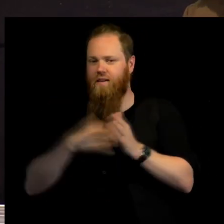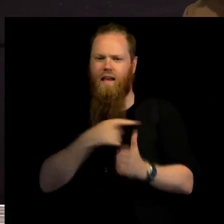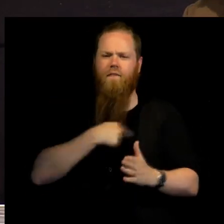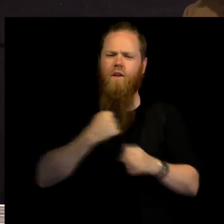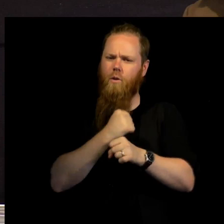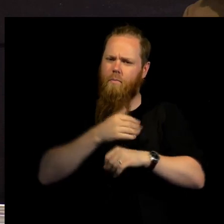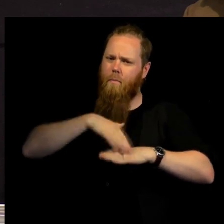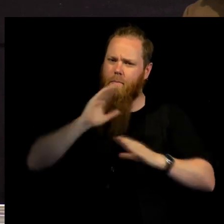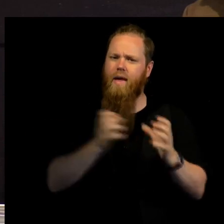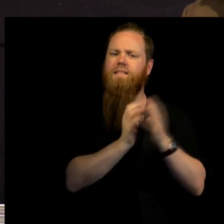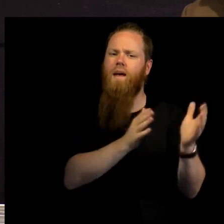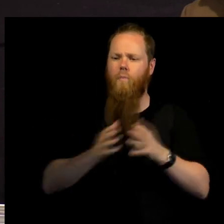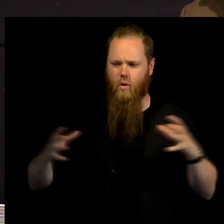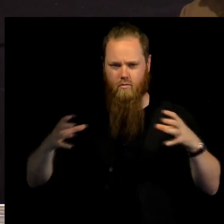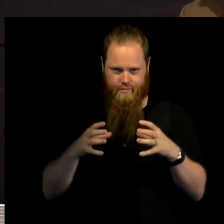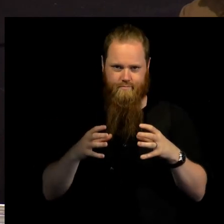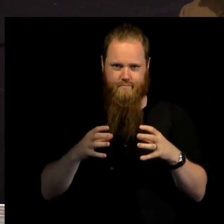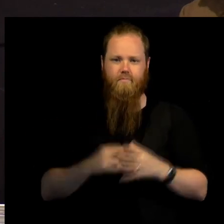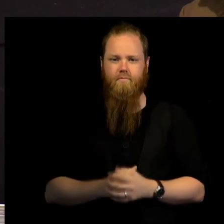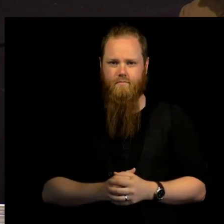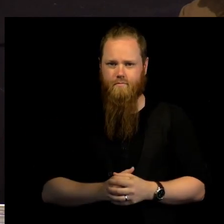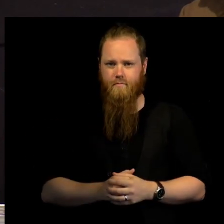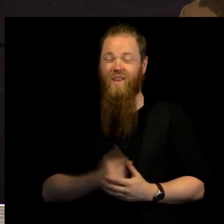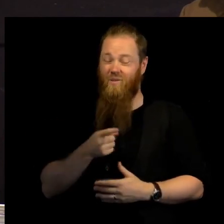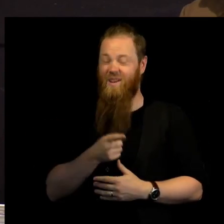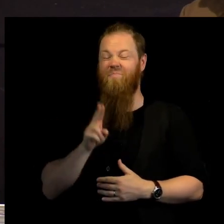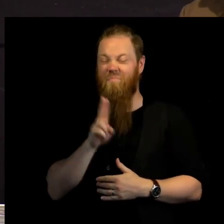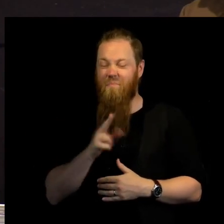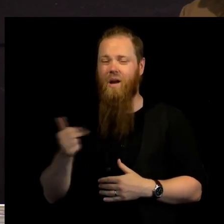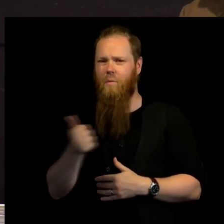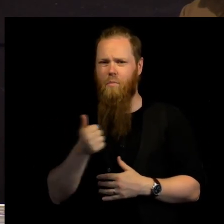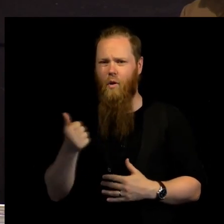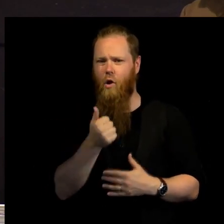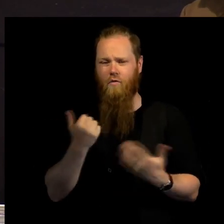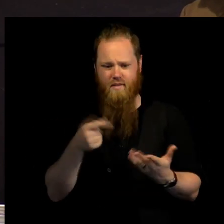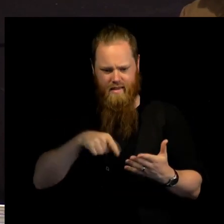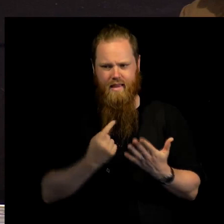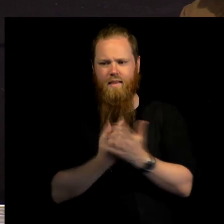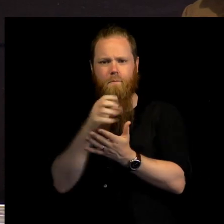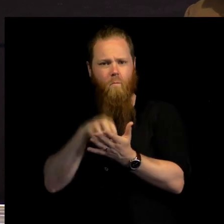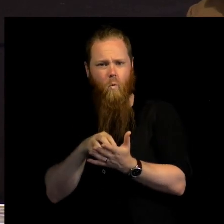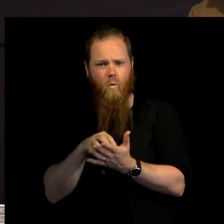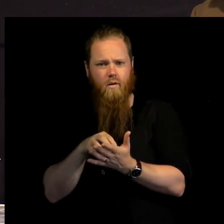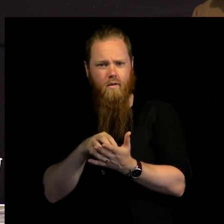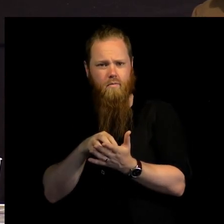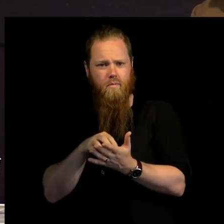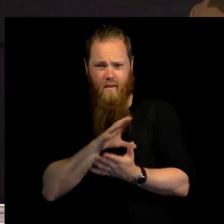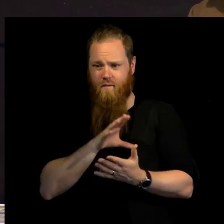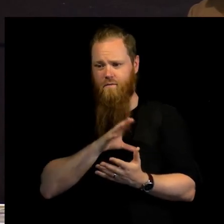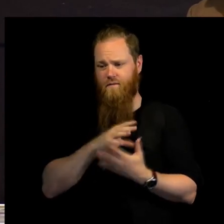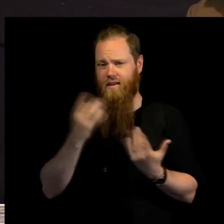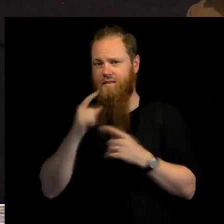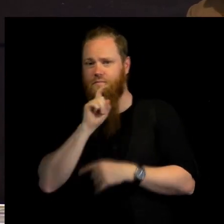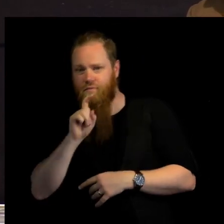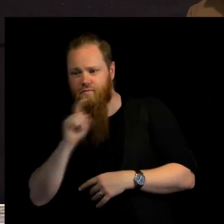coordinated. It is badly needed in times when we are not only challenged by new